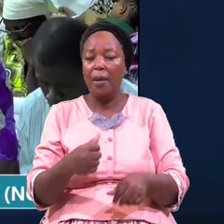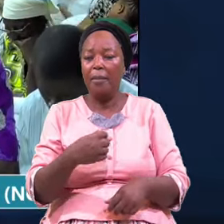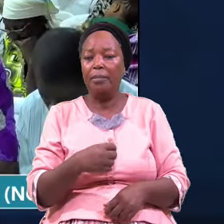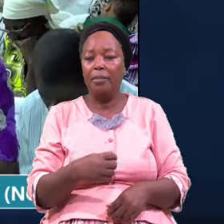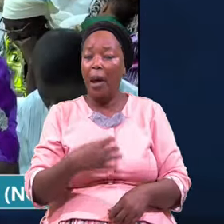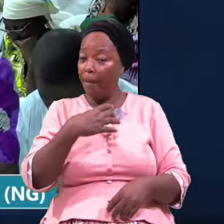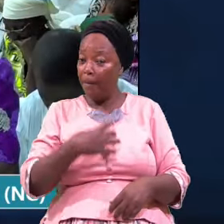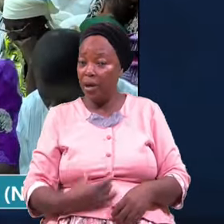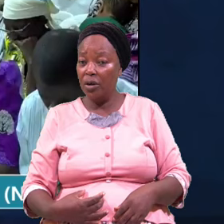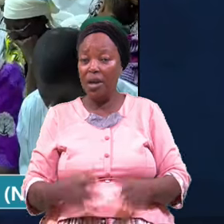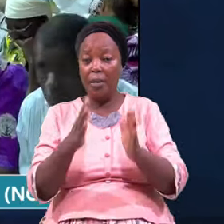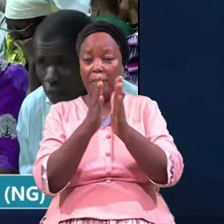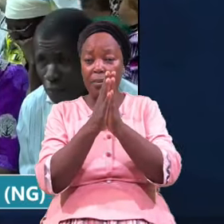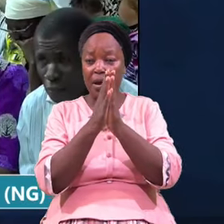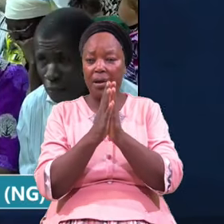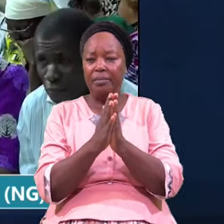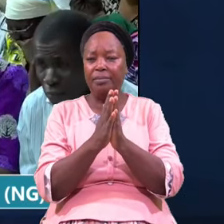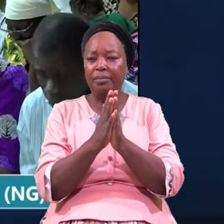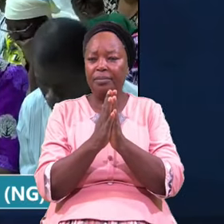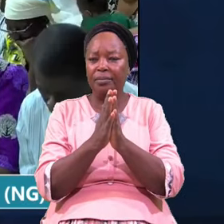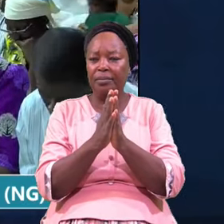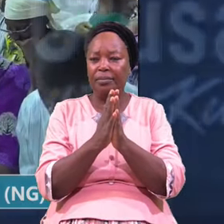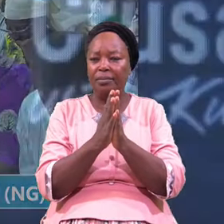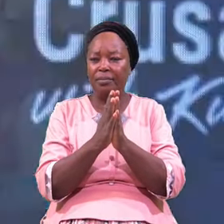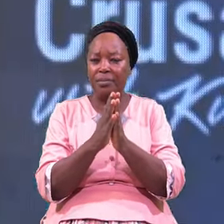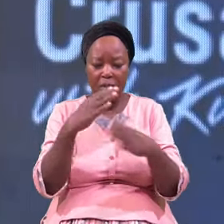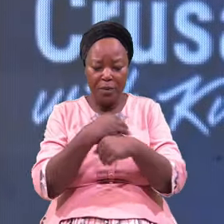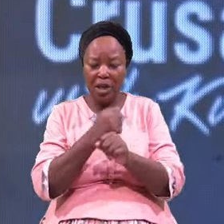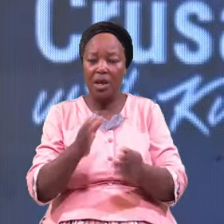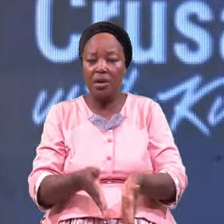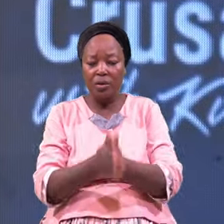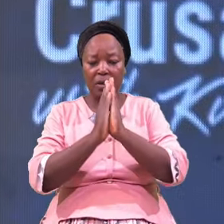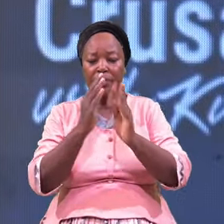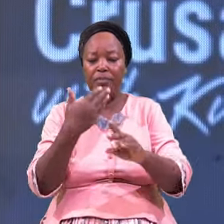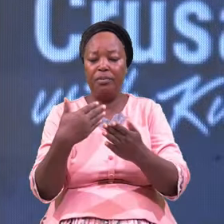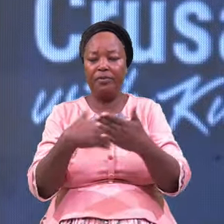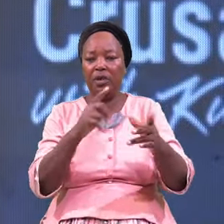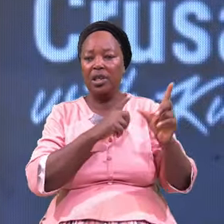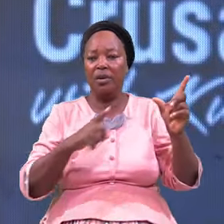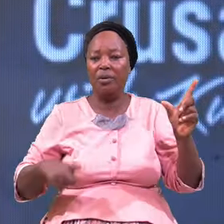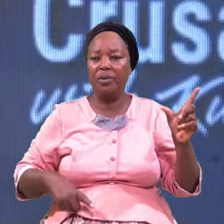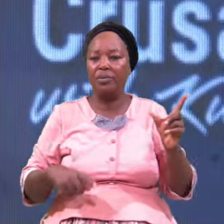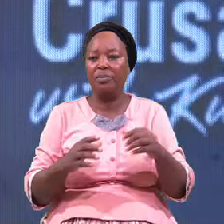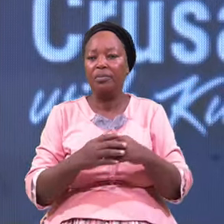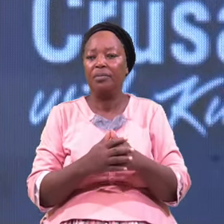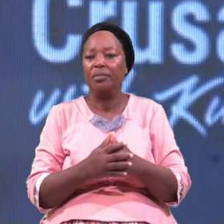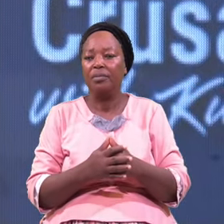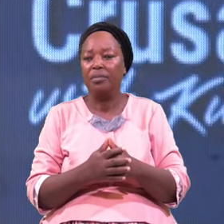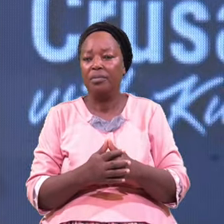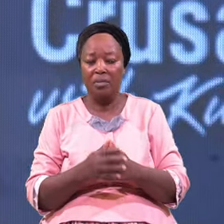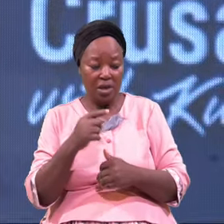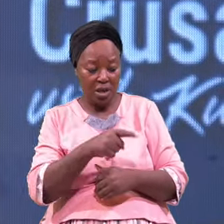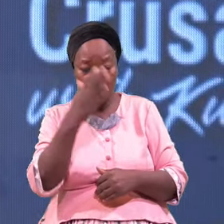Passionate Prayer Making A request Before the Lord He knew The